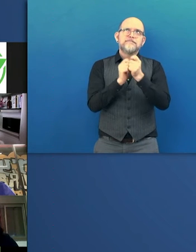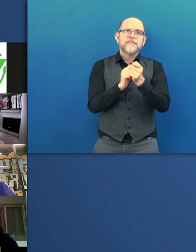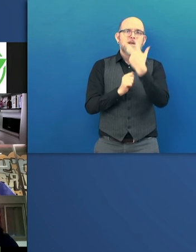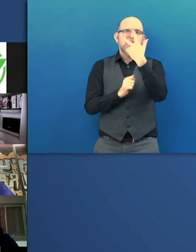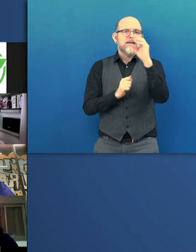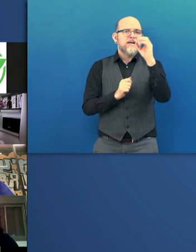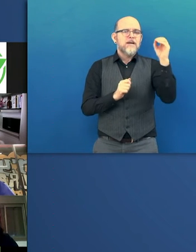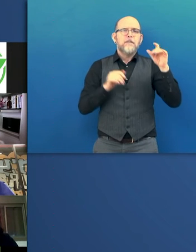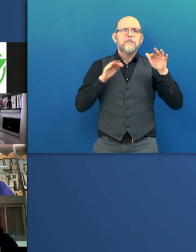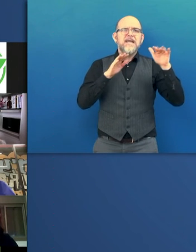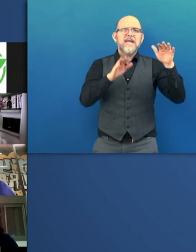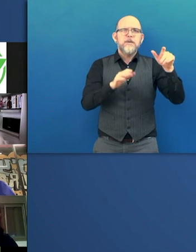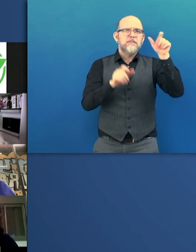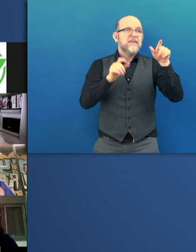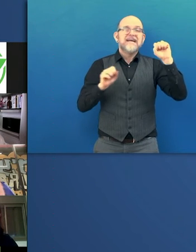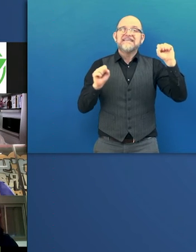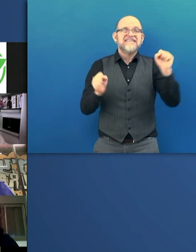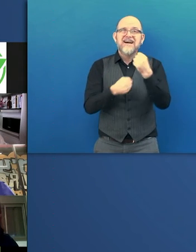currently today unable to use their